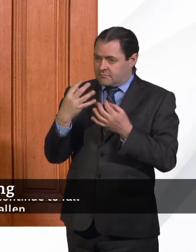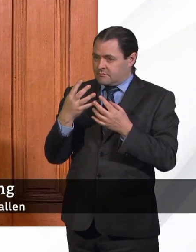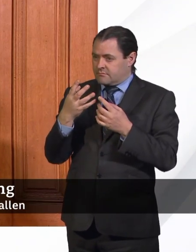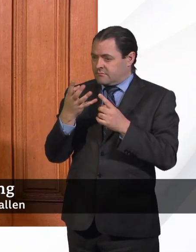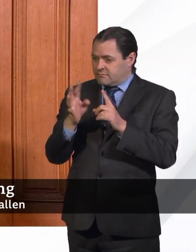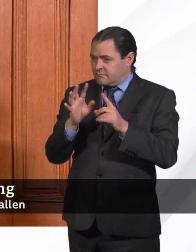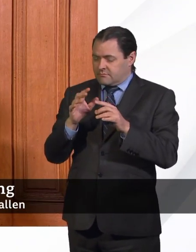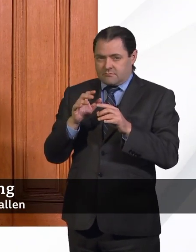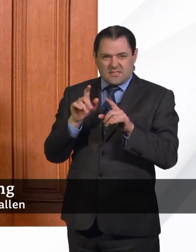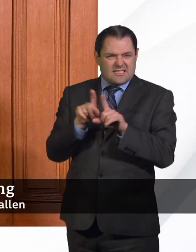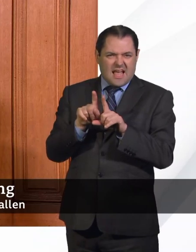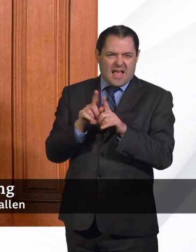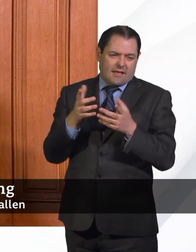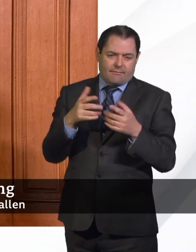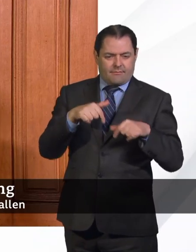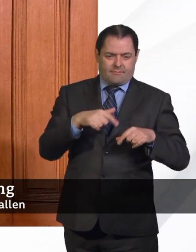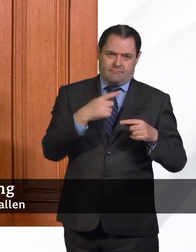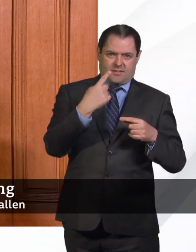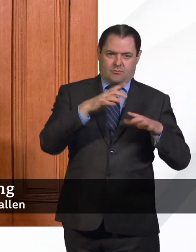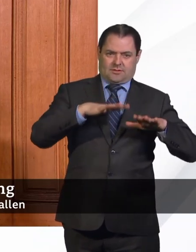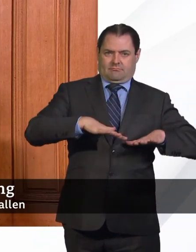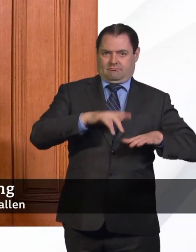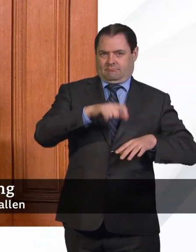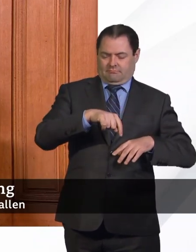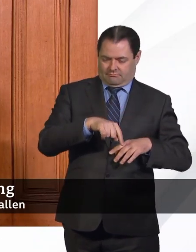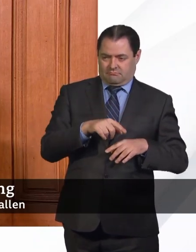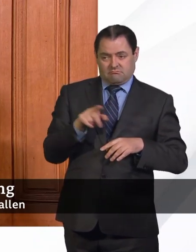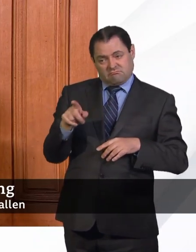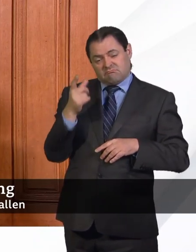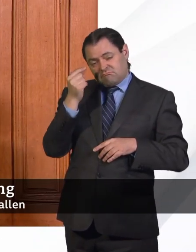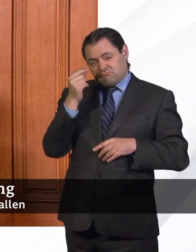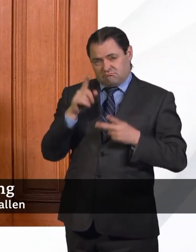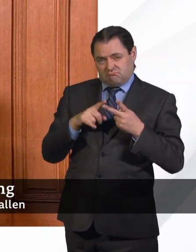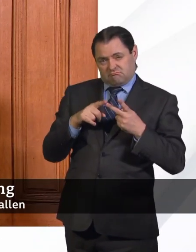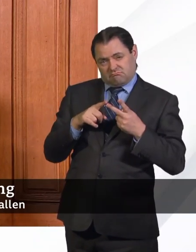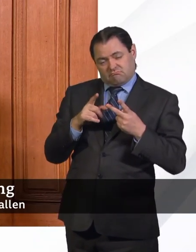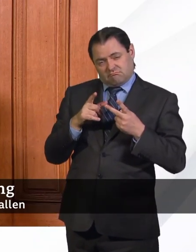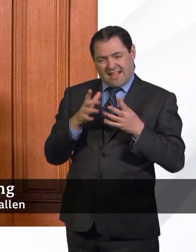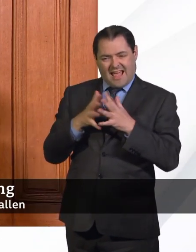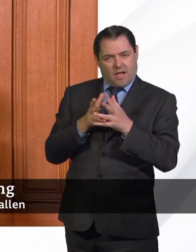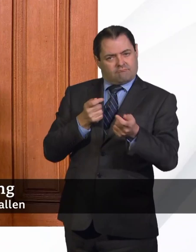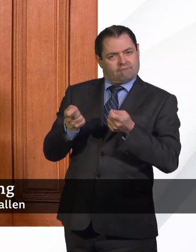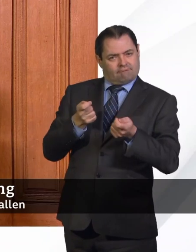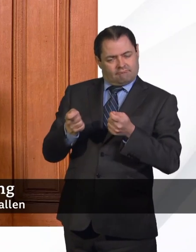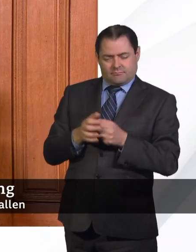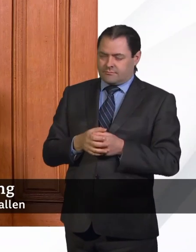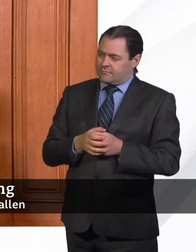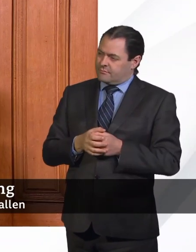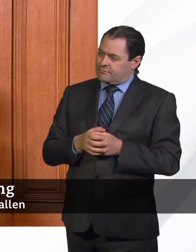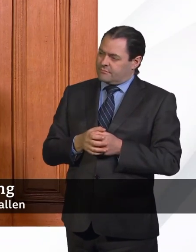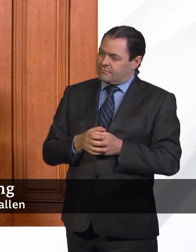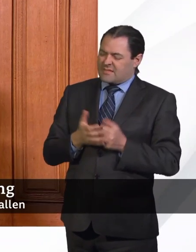like a domestic new case, then that would also be a way of dealing with it. At the moment, think